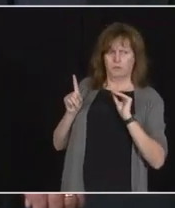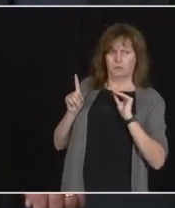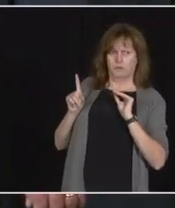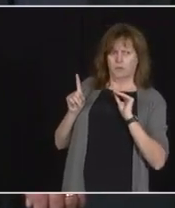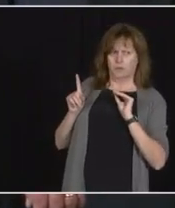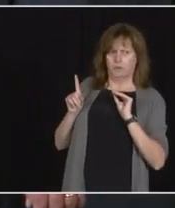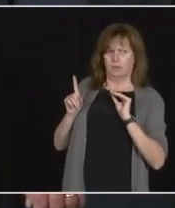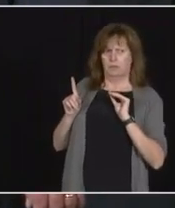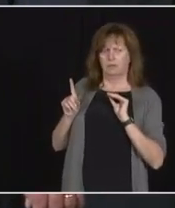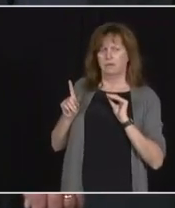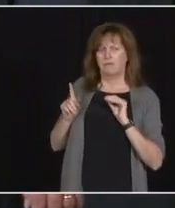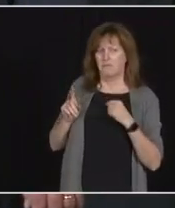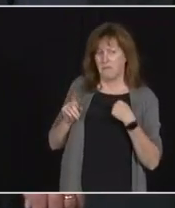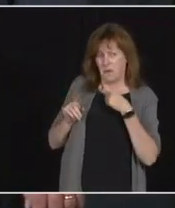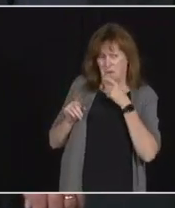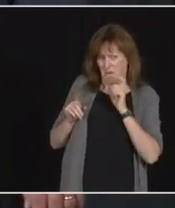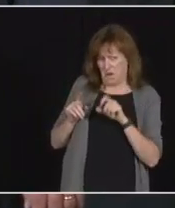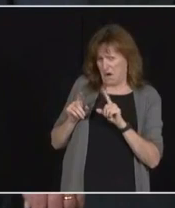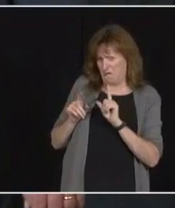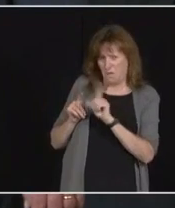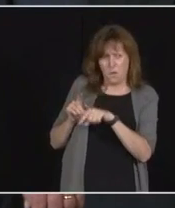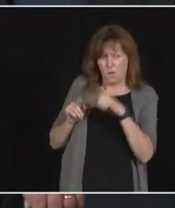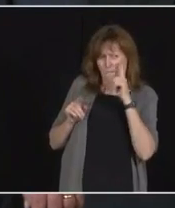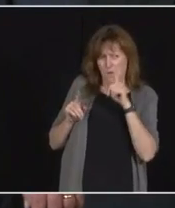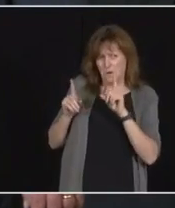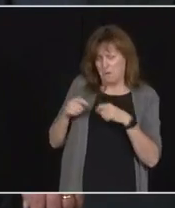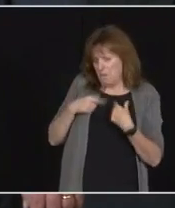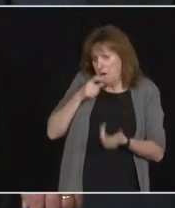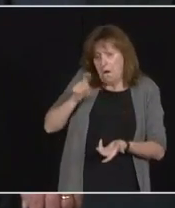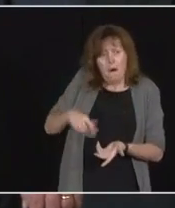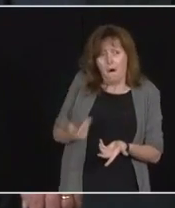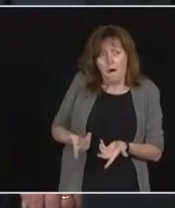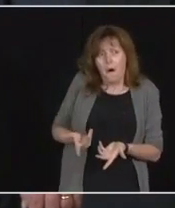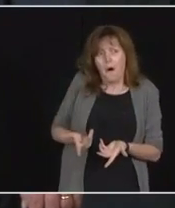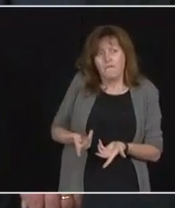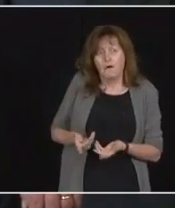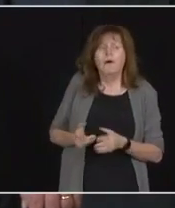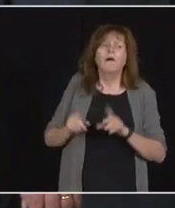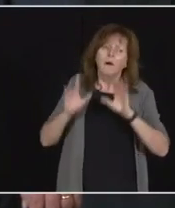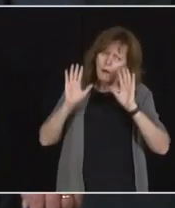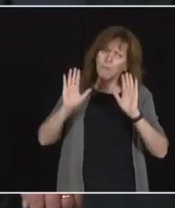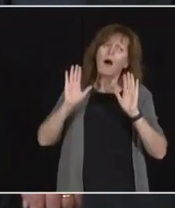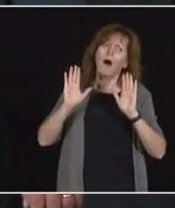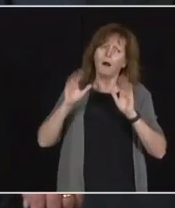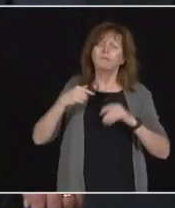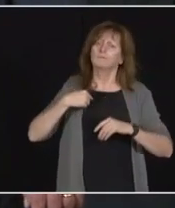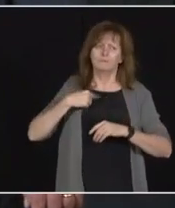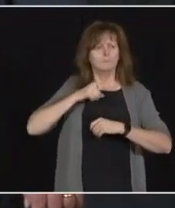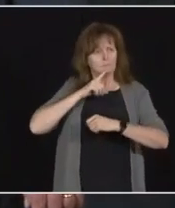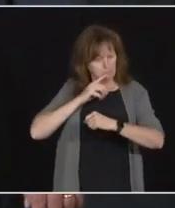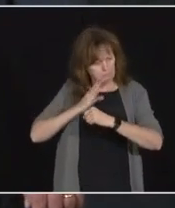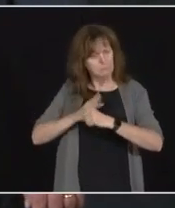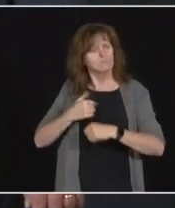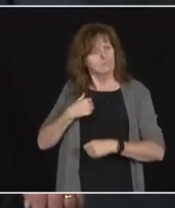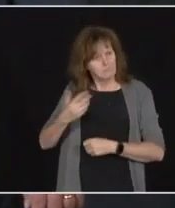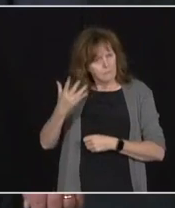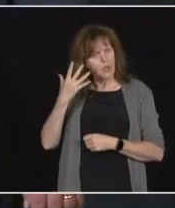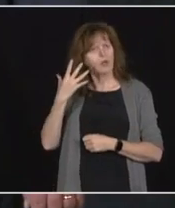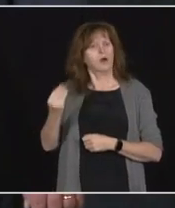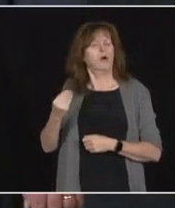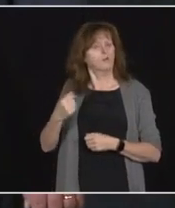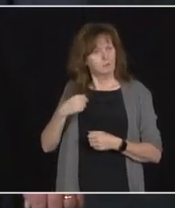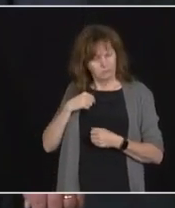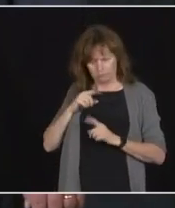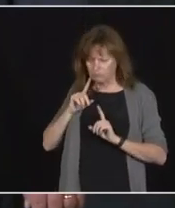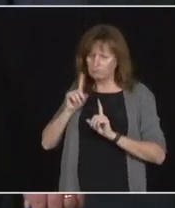need for me to go to be tested, I had made a public commitment to do so and so that's where I went. I went